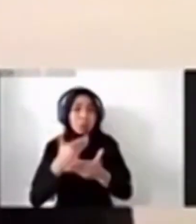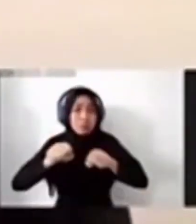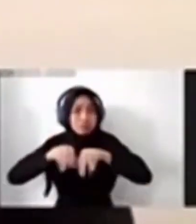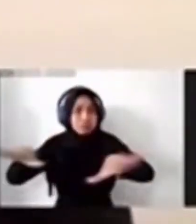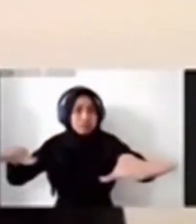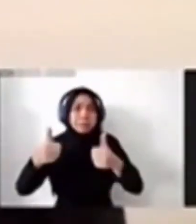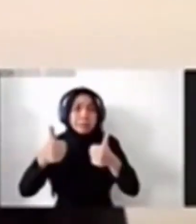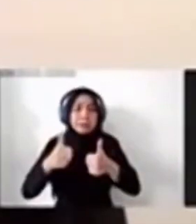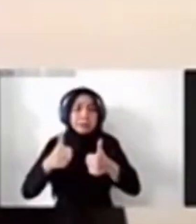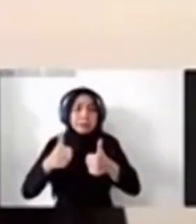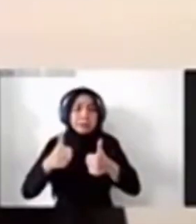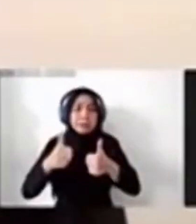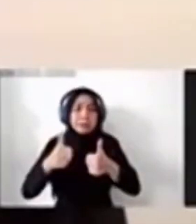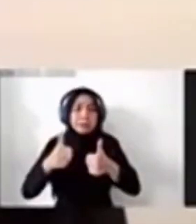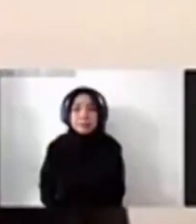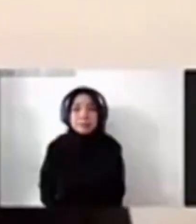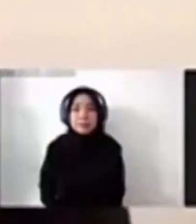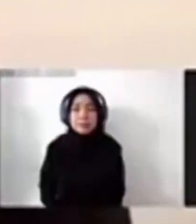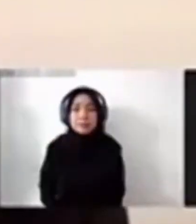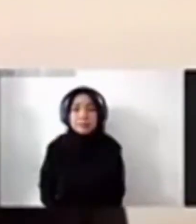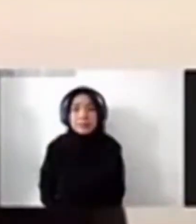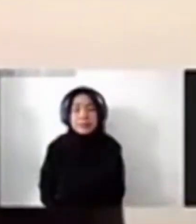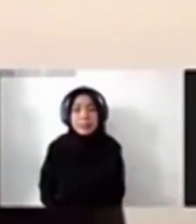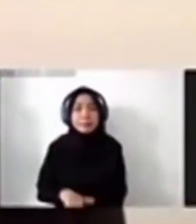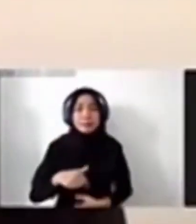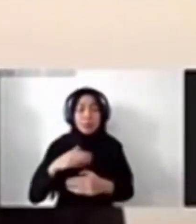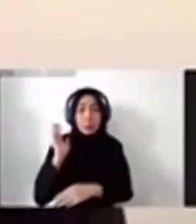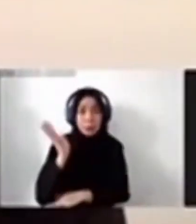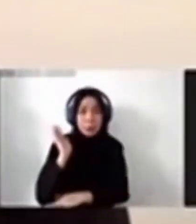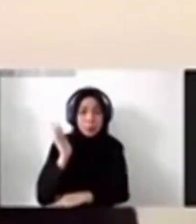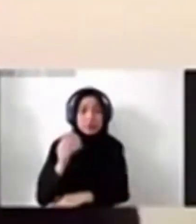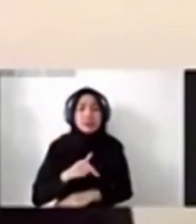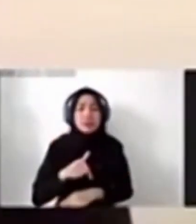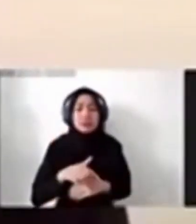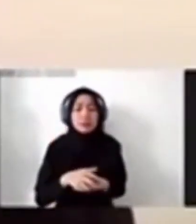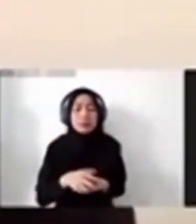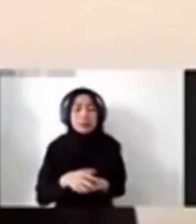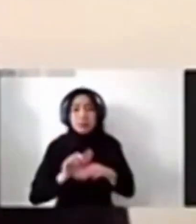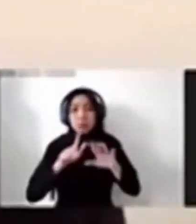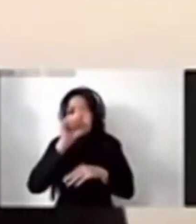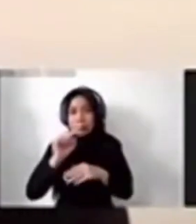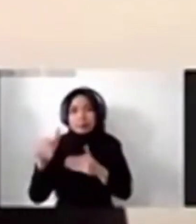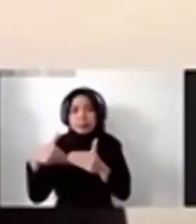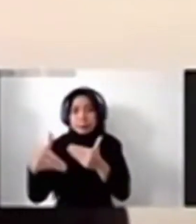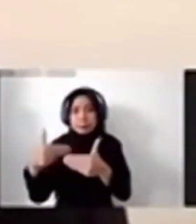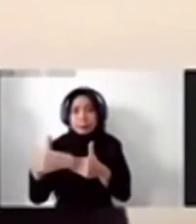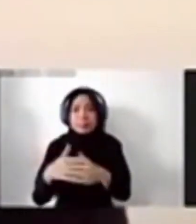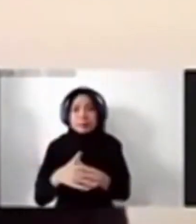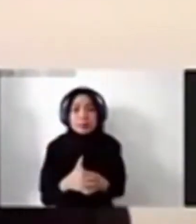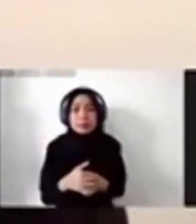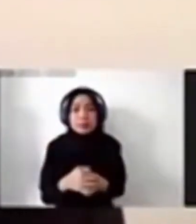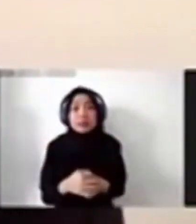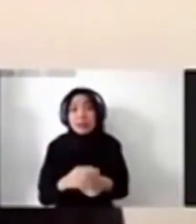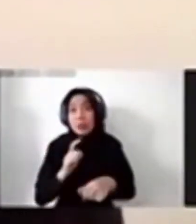run for about 70 minutes in total. And allow me to remind you again that in order to keep this session on time, you may write your